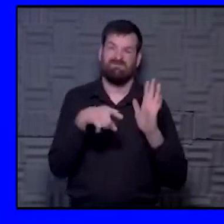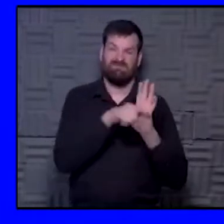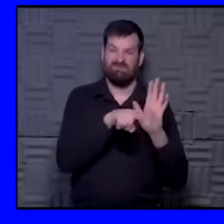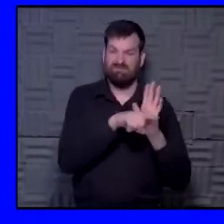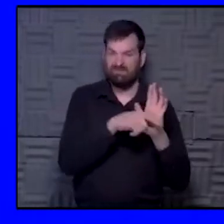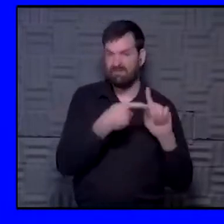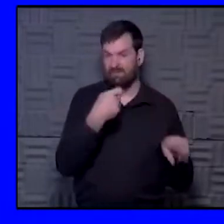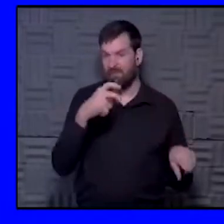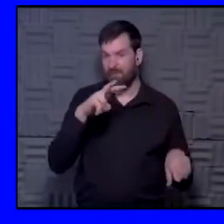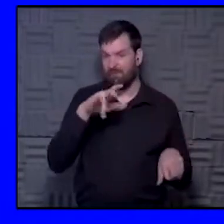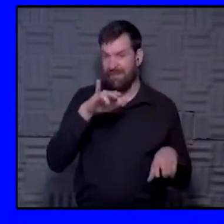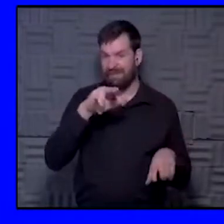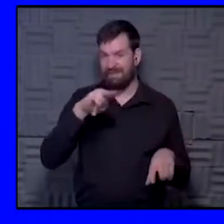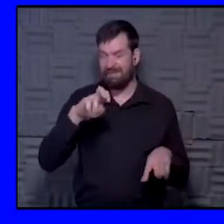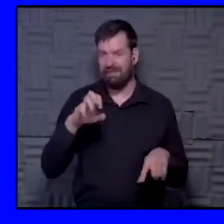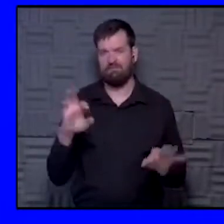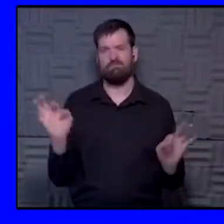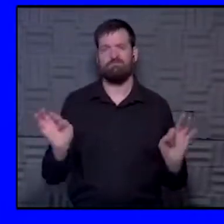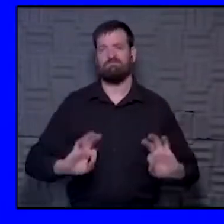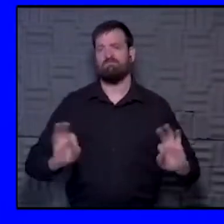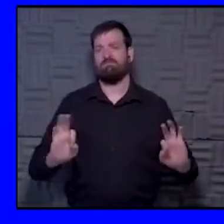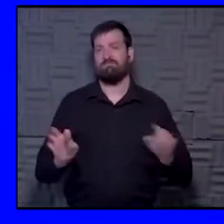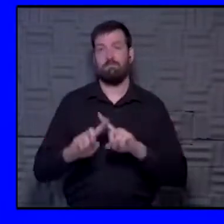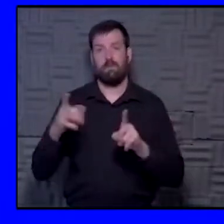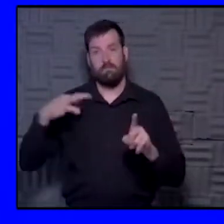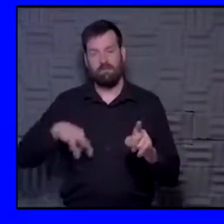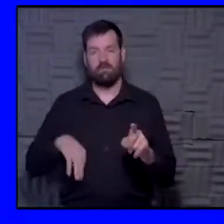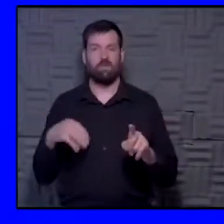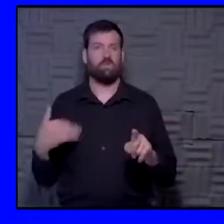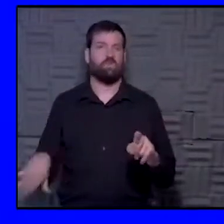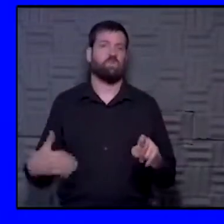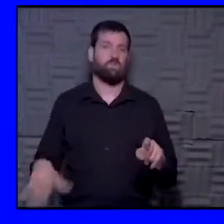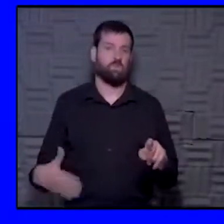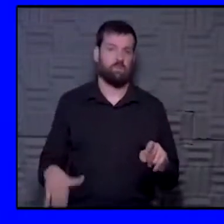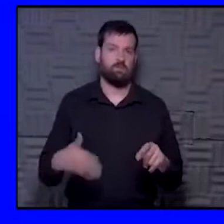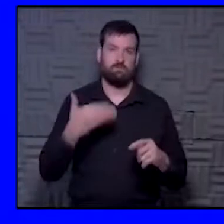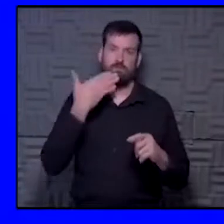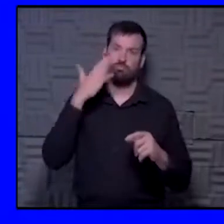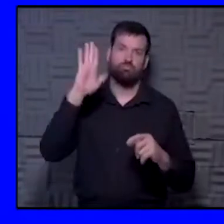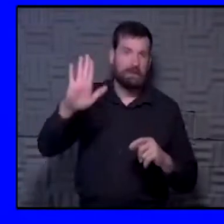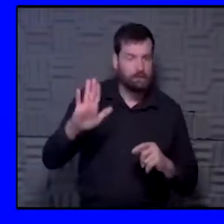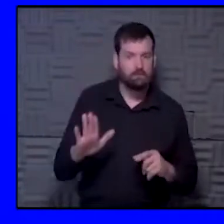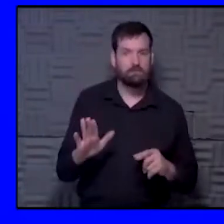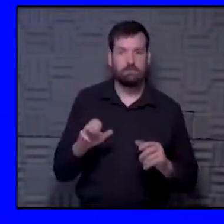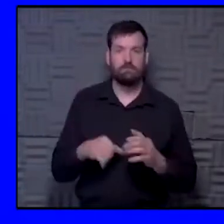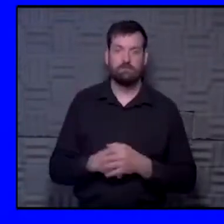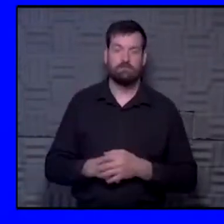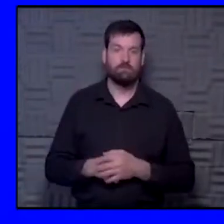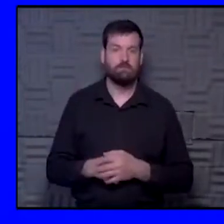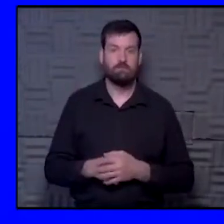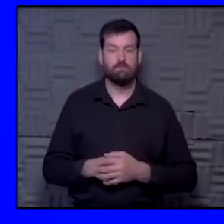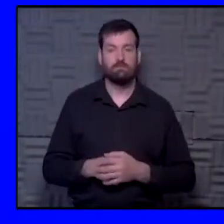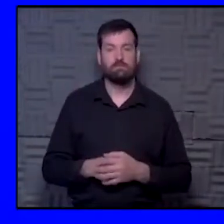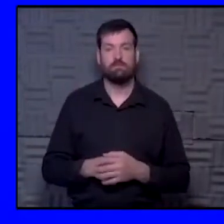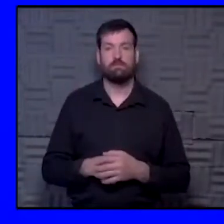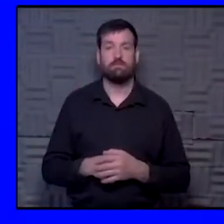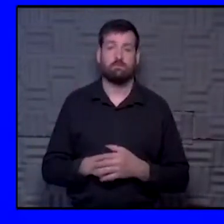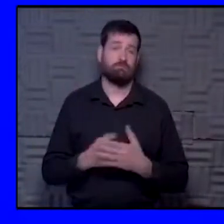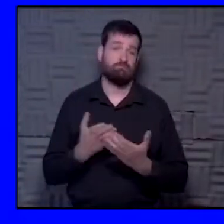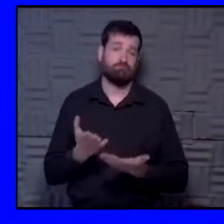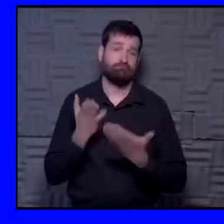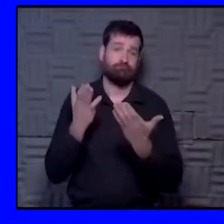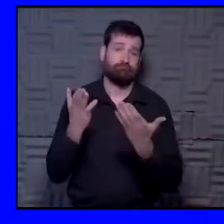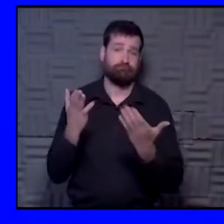effects from the vaccine are practically nil, but the benefit is certainly great and the possible benefit is great. So certainly I would say